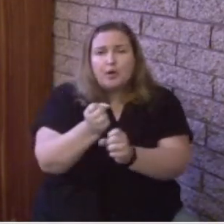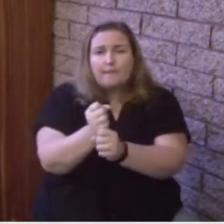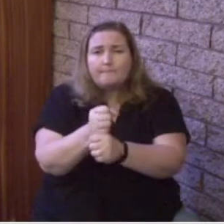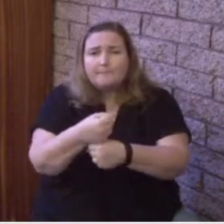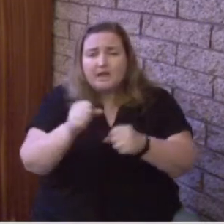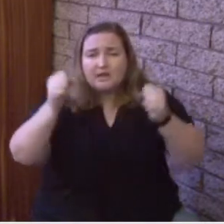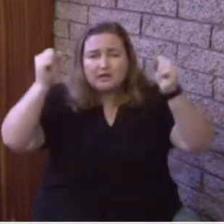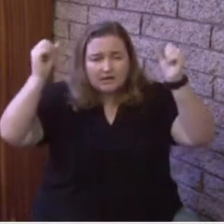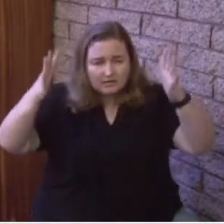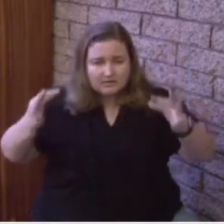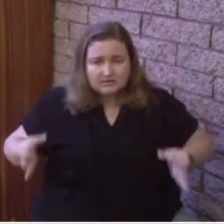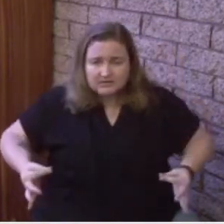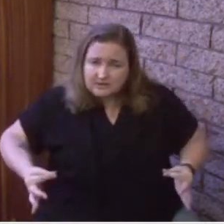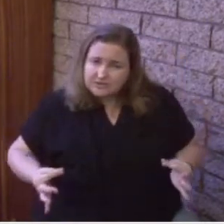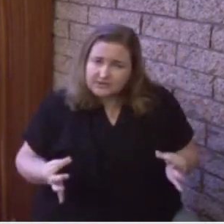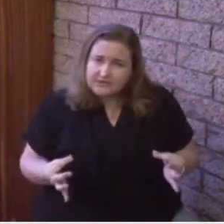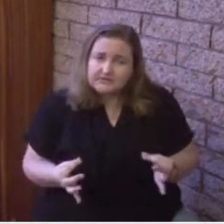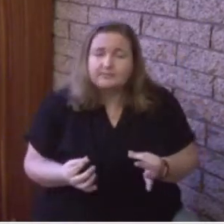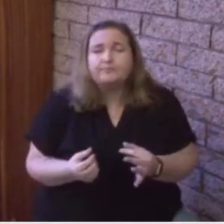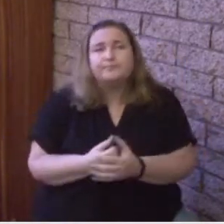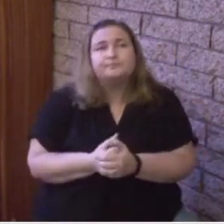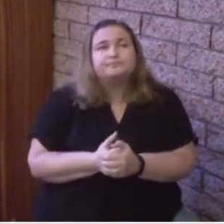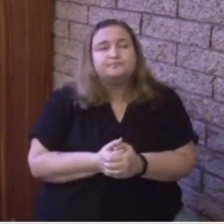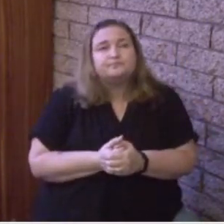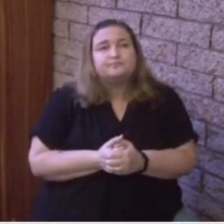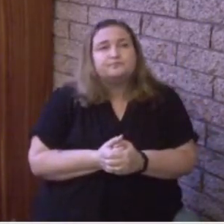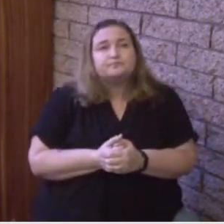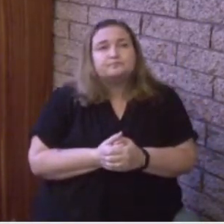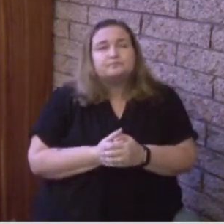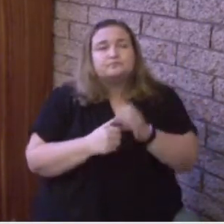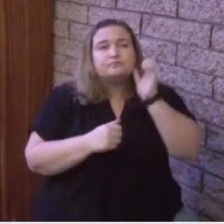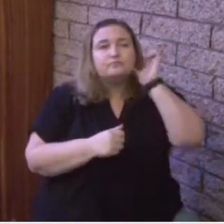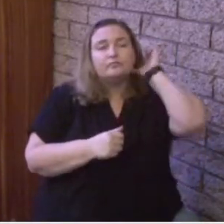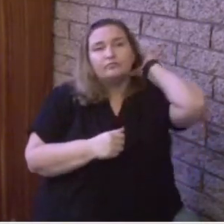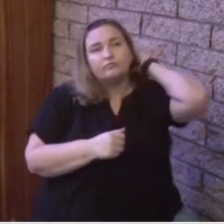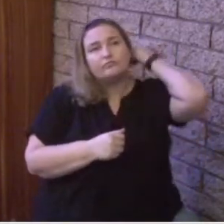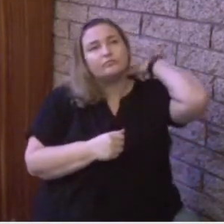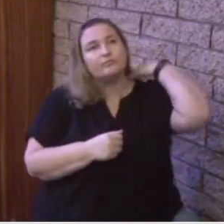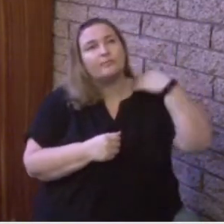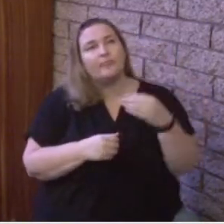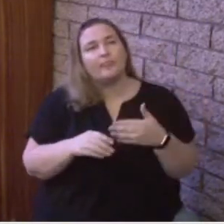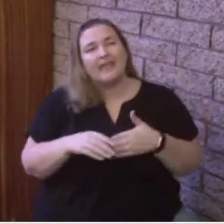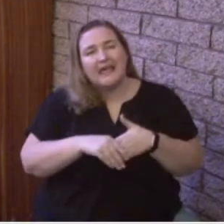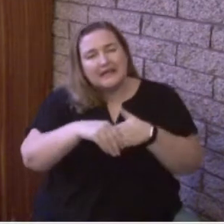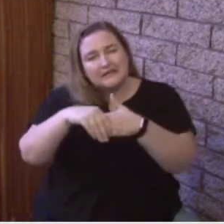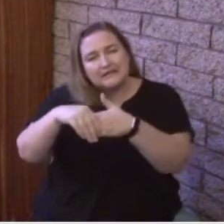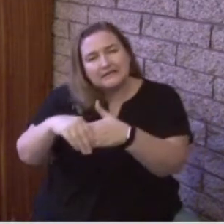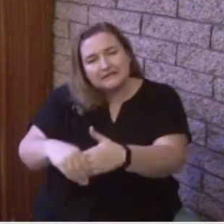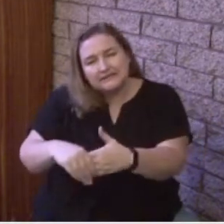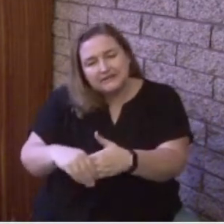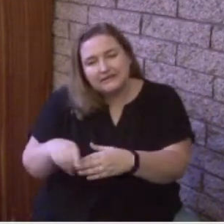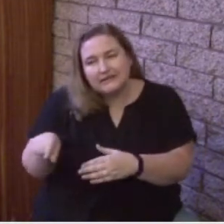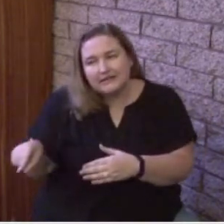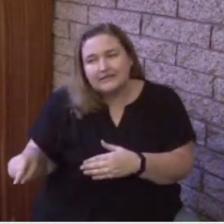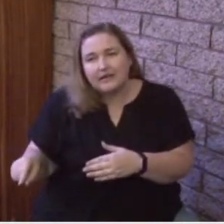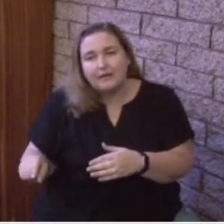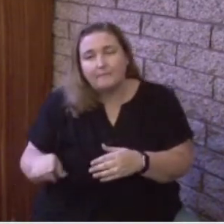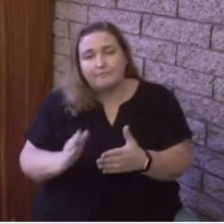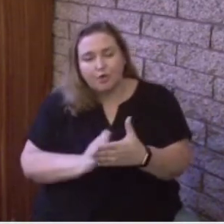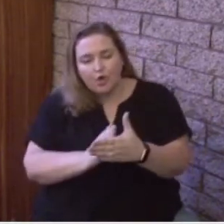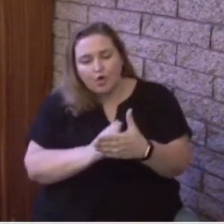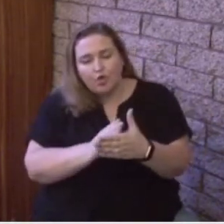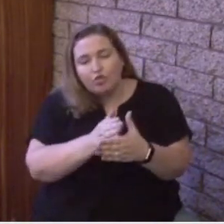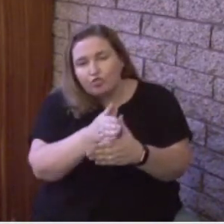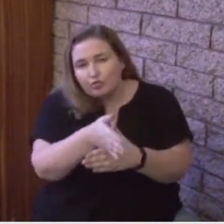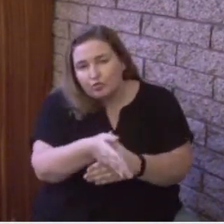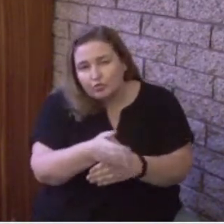faith, make their decision right according to where they are with their family, and guiding them through challenges, and